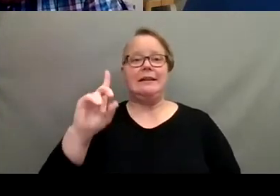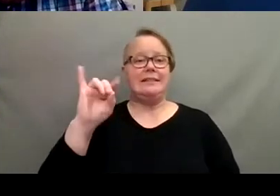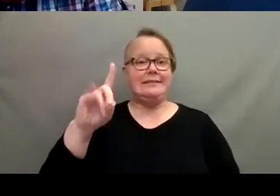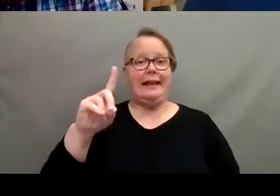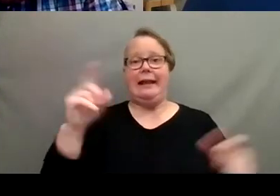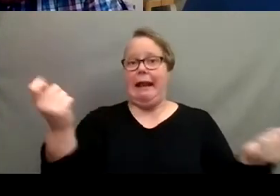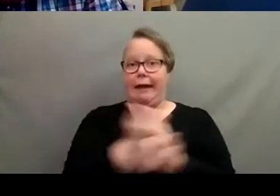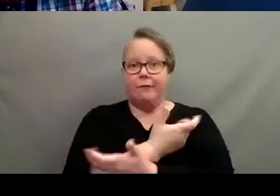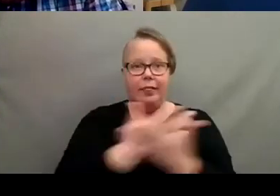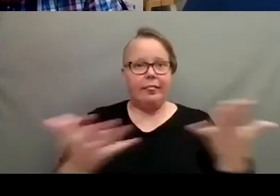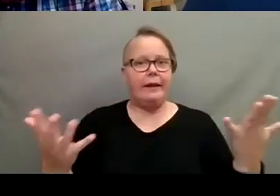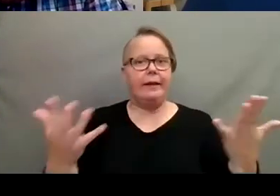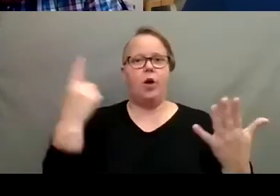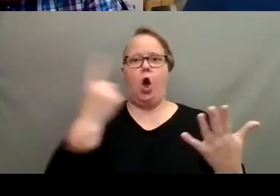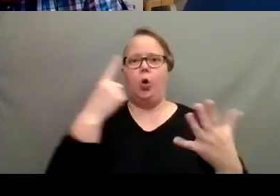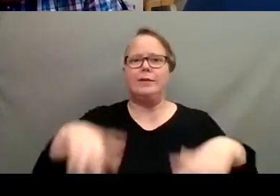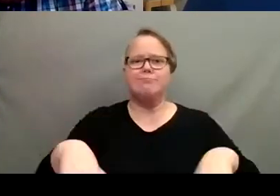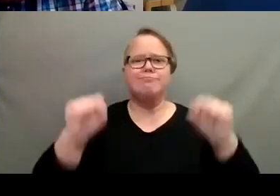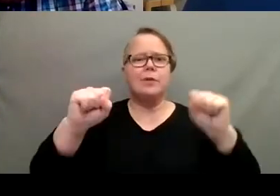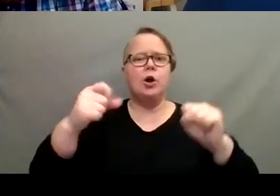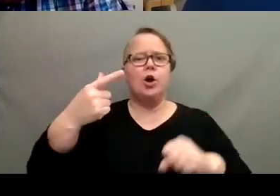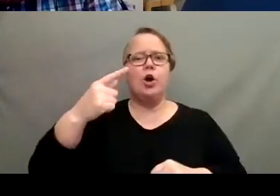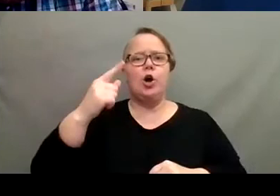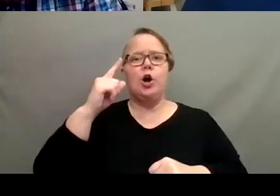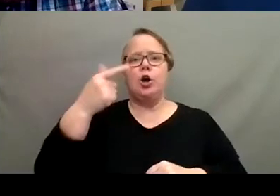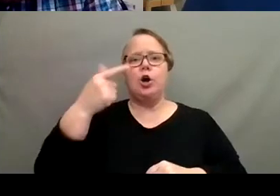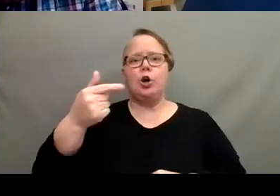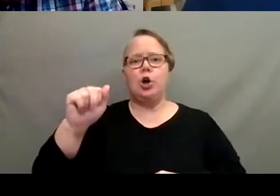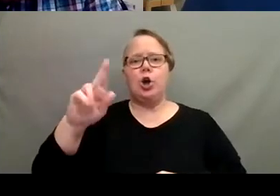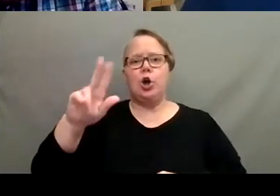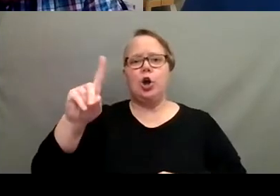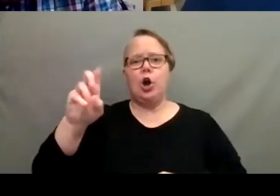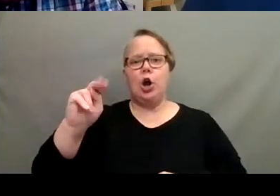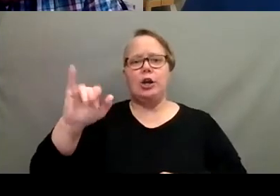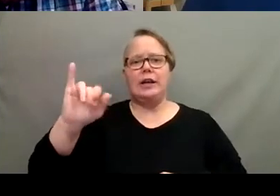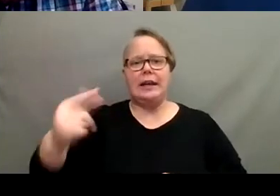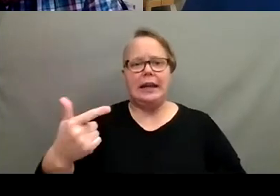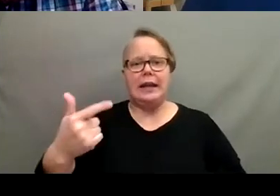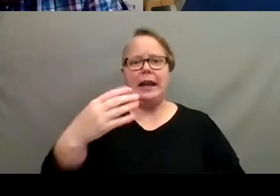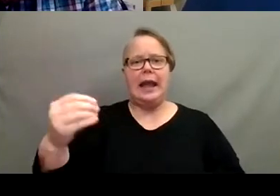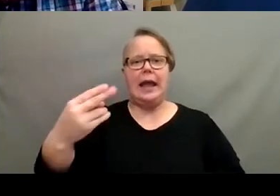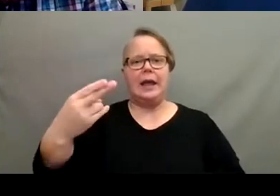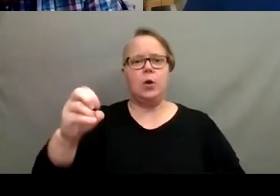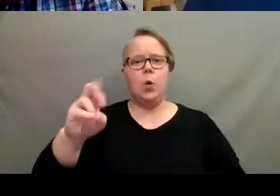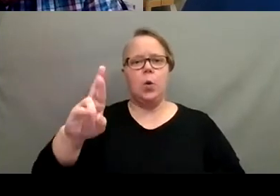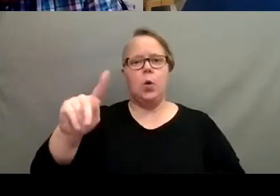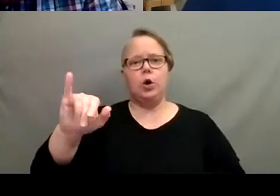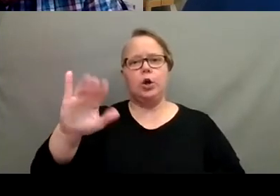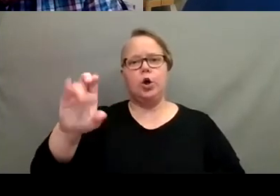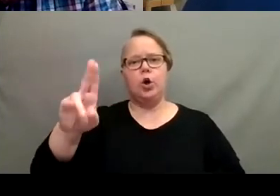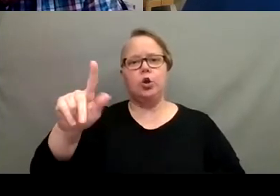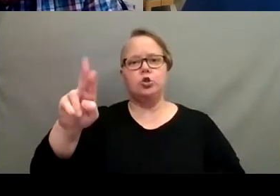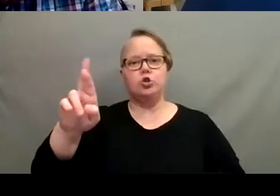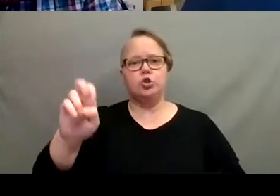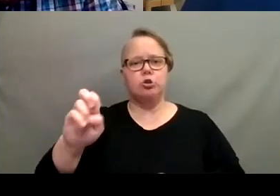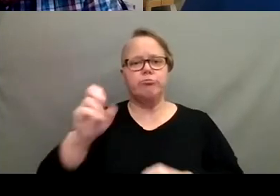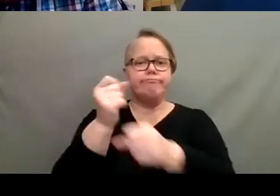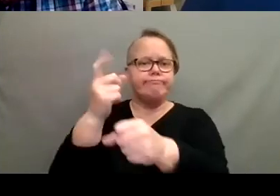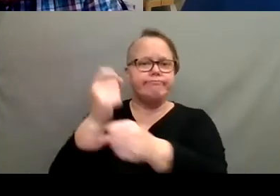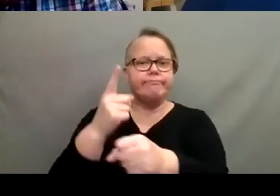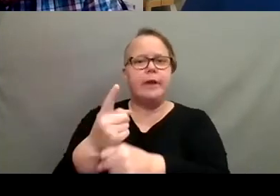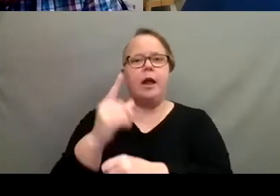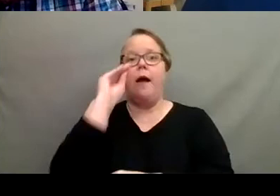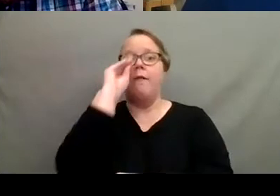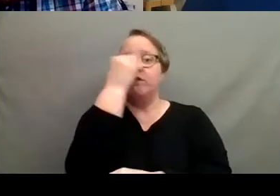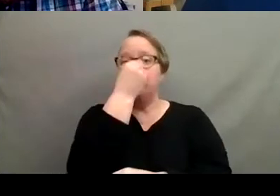start. I always took gardening and horticulture as one of the, the projects every year, floral design. Always did that every year. Always